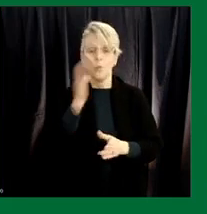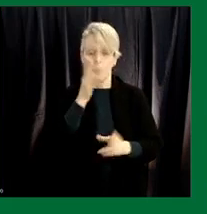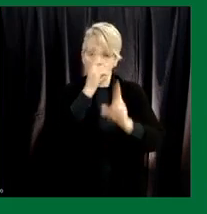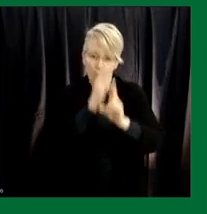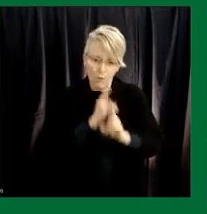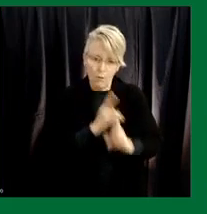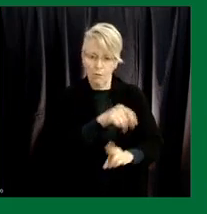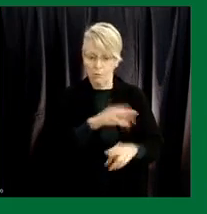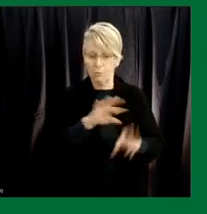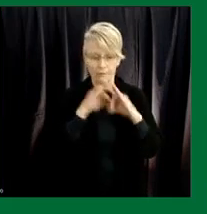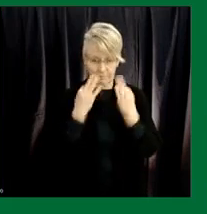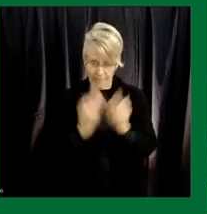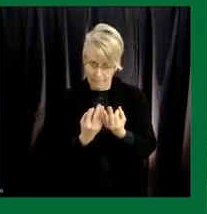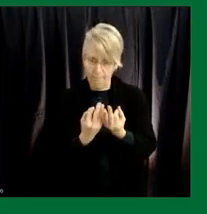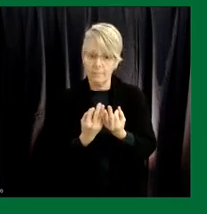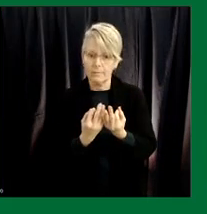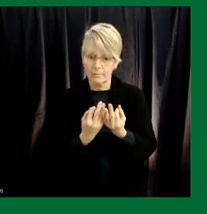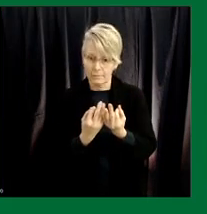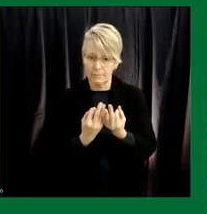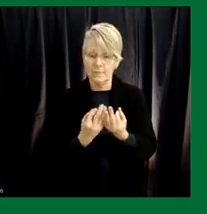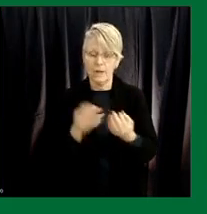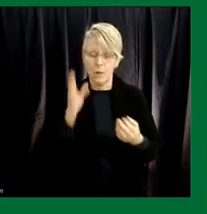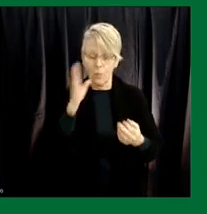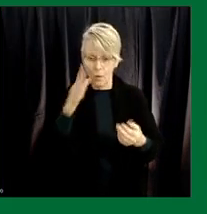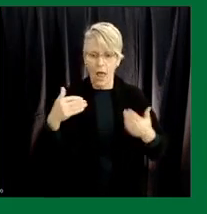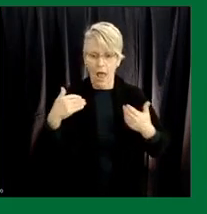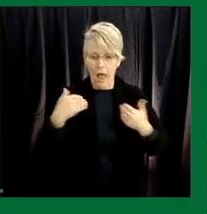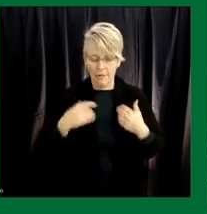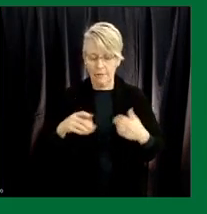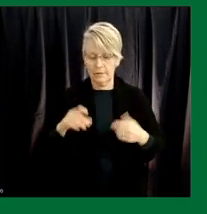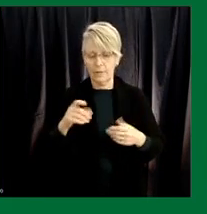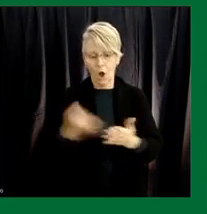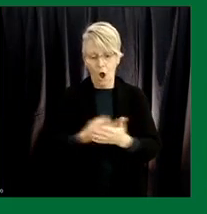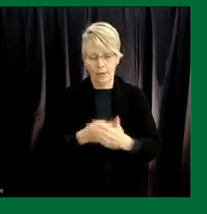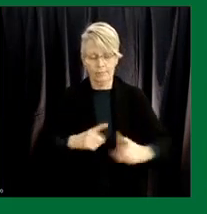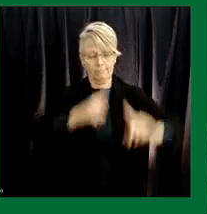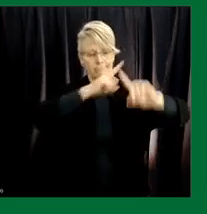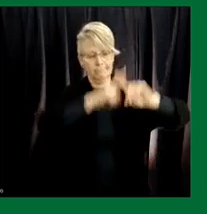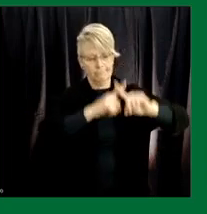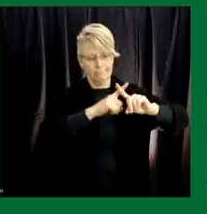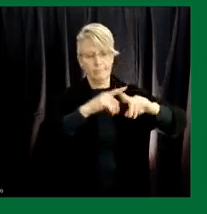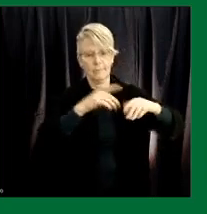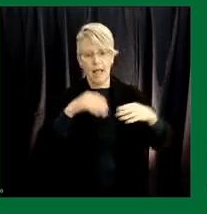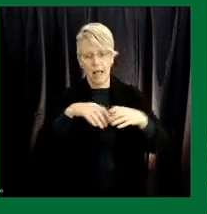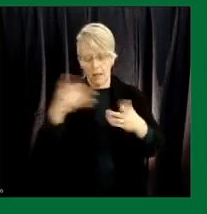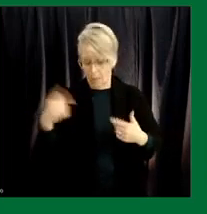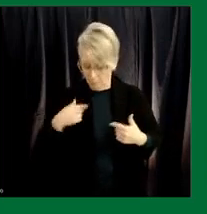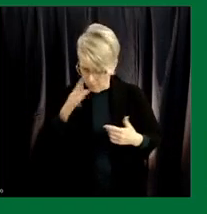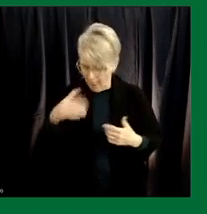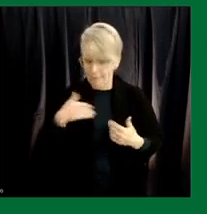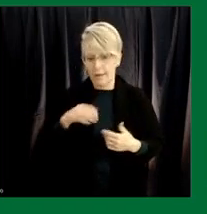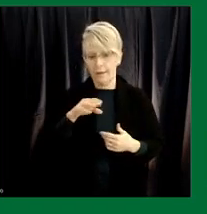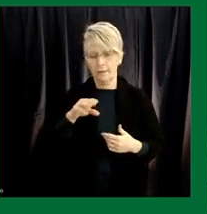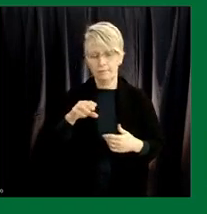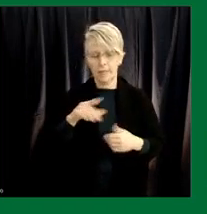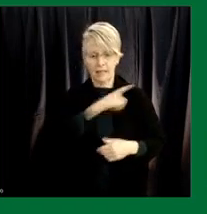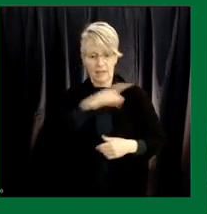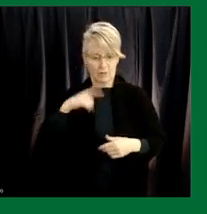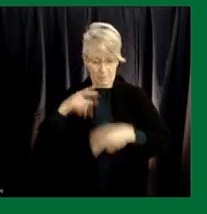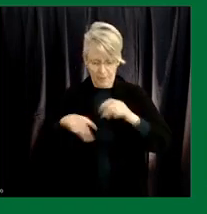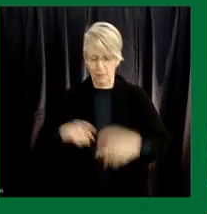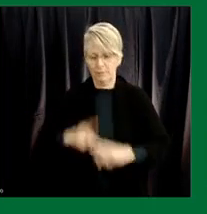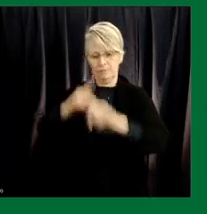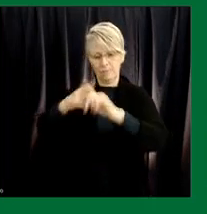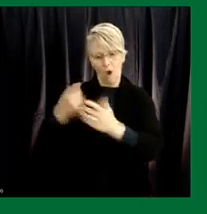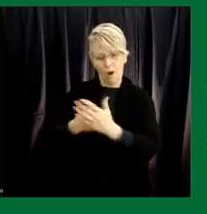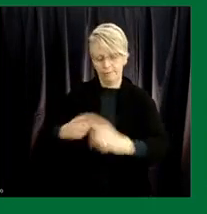families all of those impacted she'll have her sticks outside her door we'll have them outside of the legislative assembly uh we most certainly um uh i